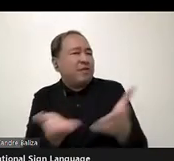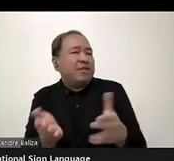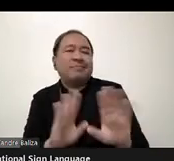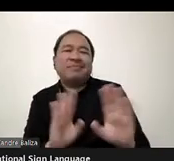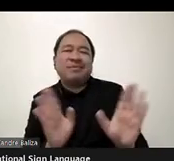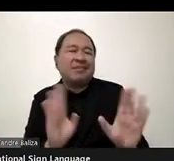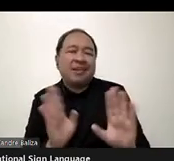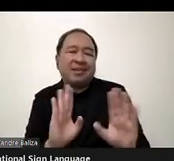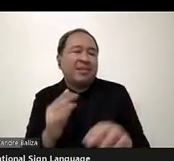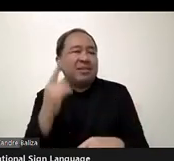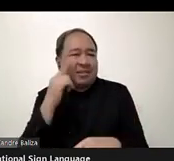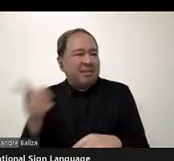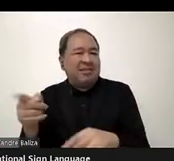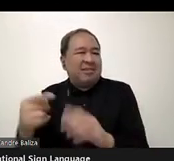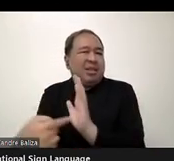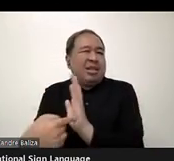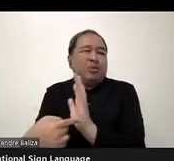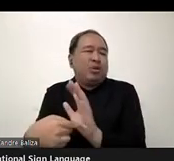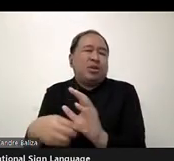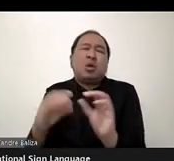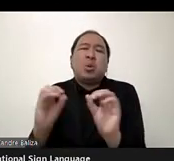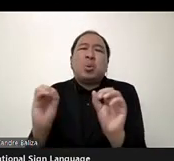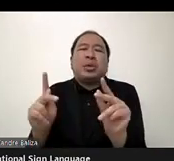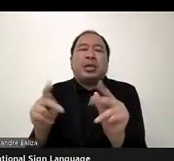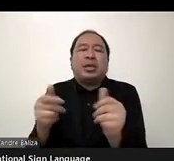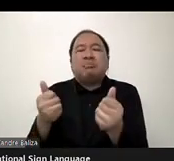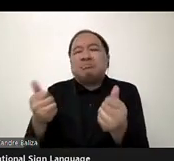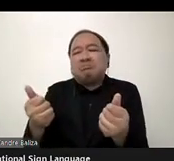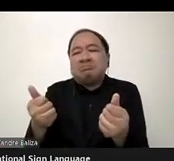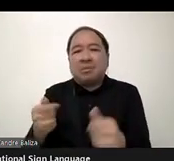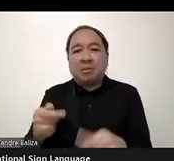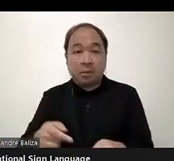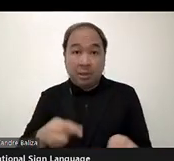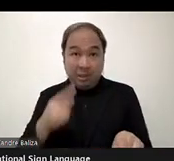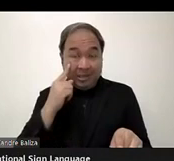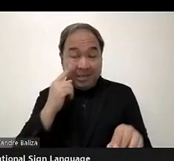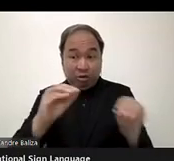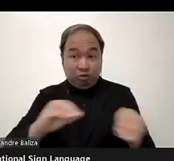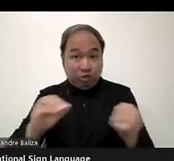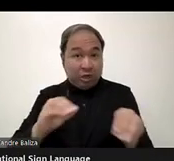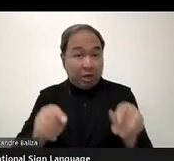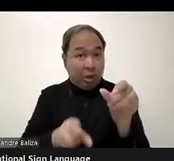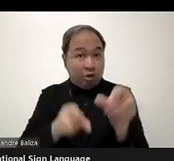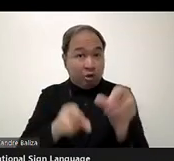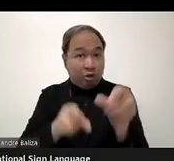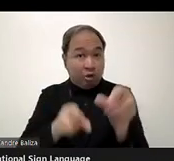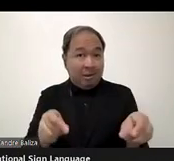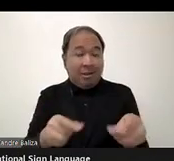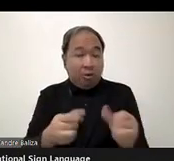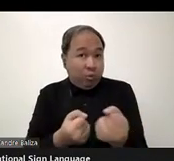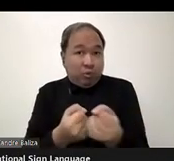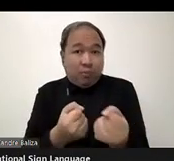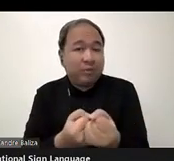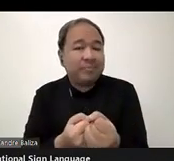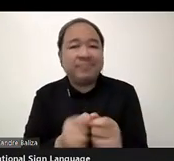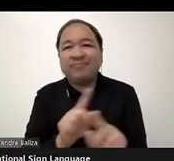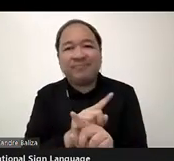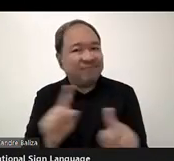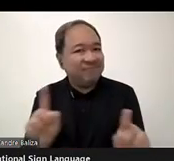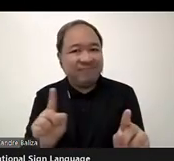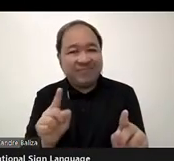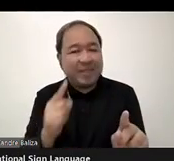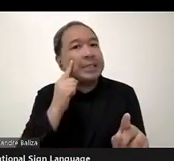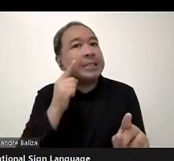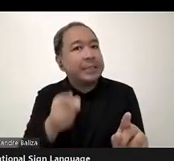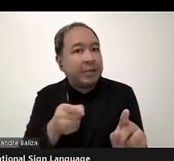train human resources to support us. And that is the danger here. Thank